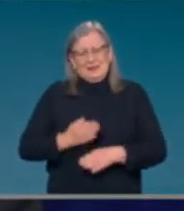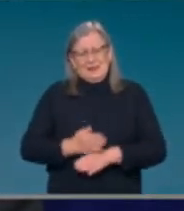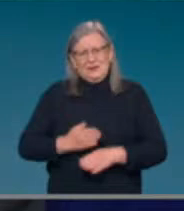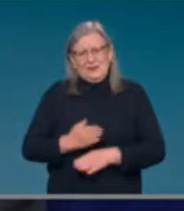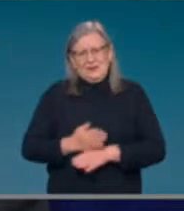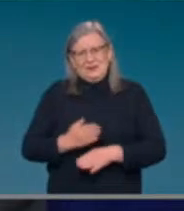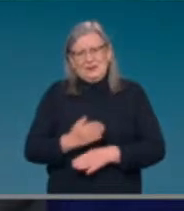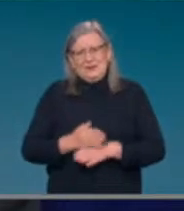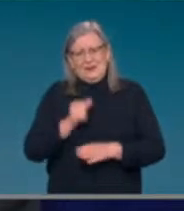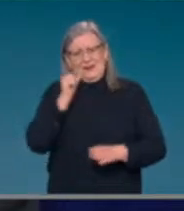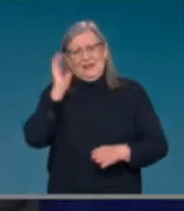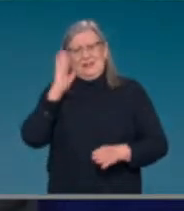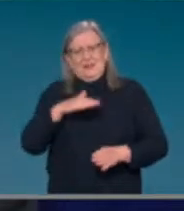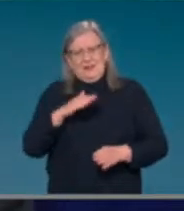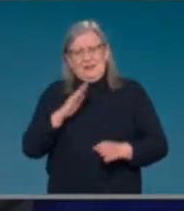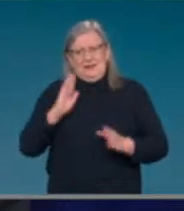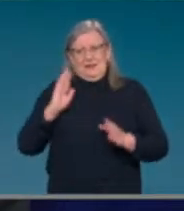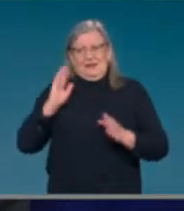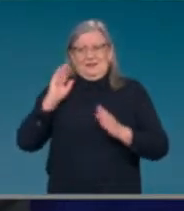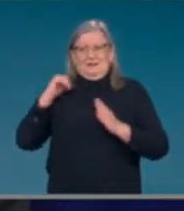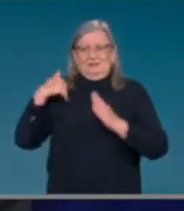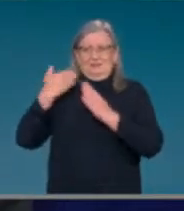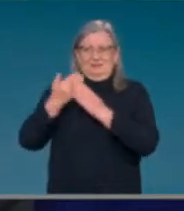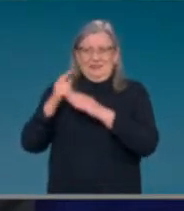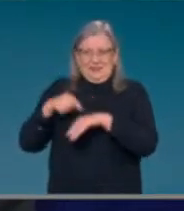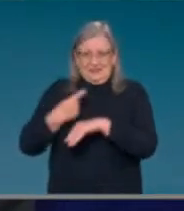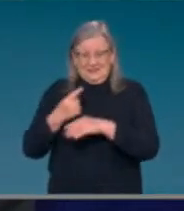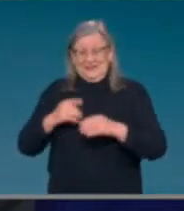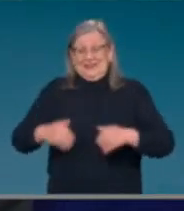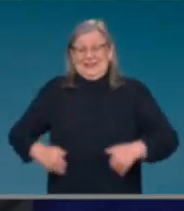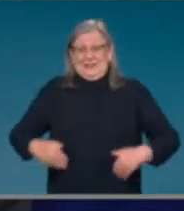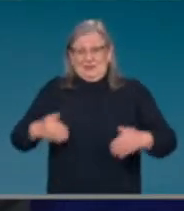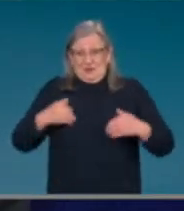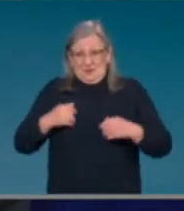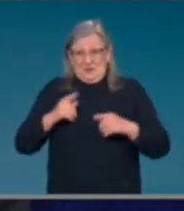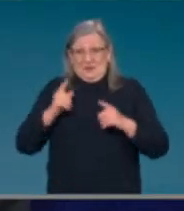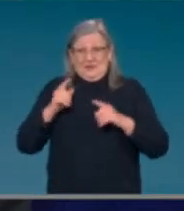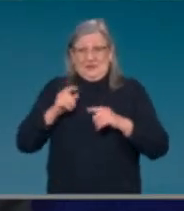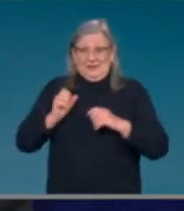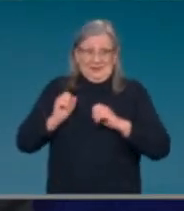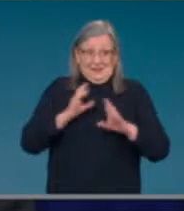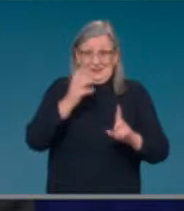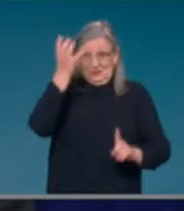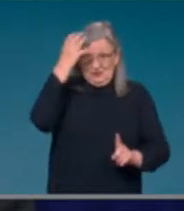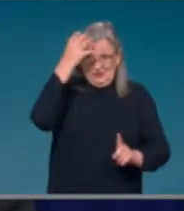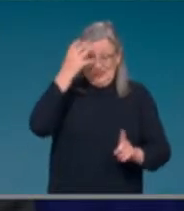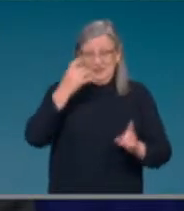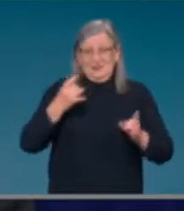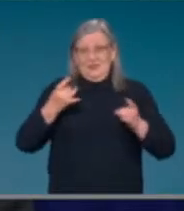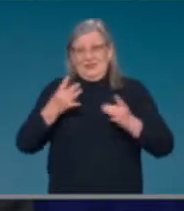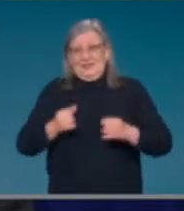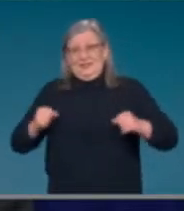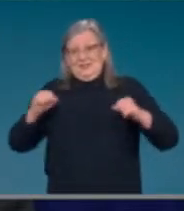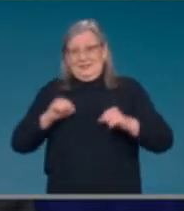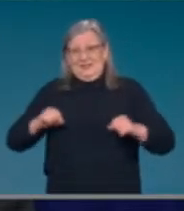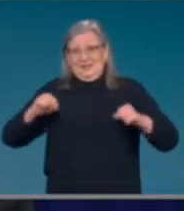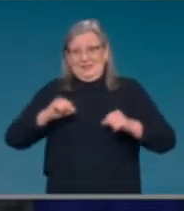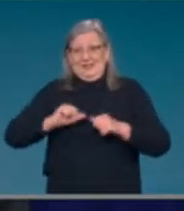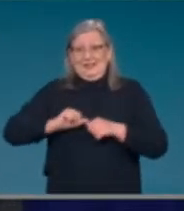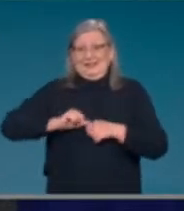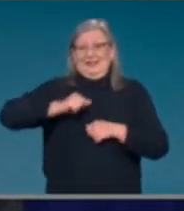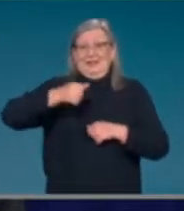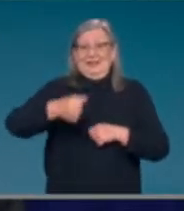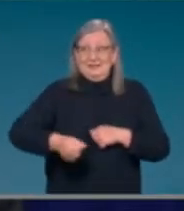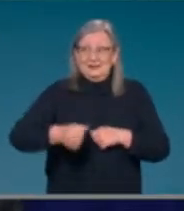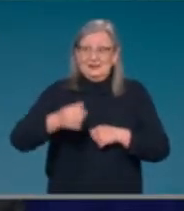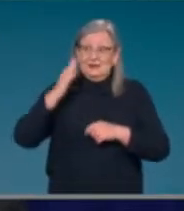And we, coincidentally, yesterday, we received not the full application, but most of it, but we still have more to get from the